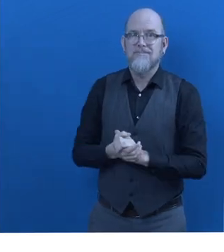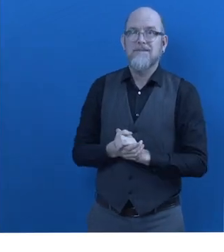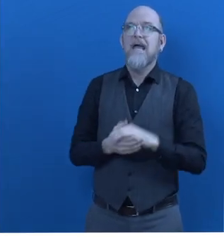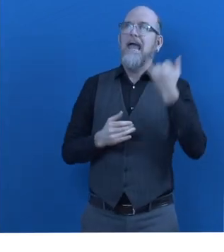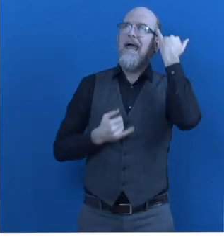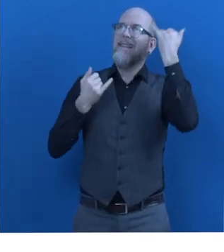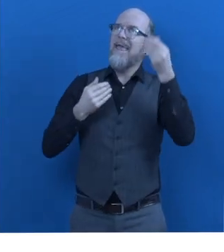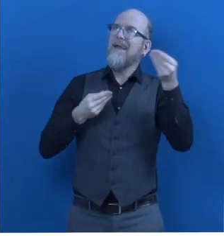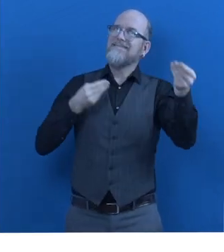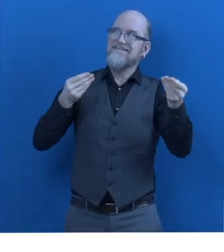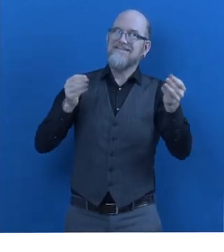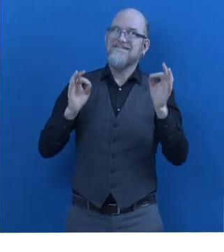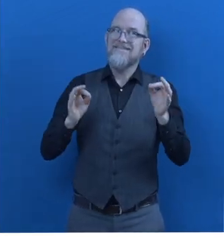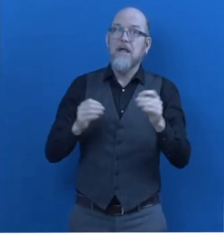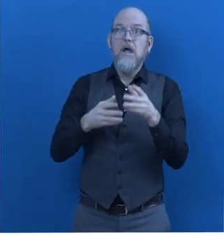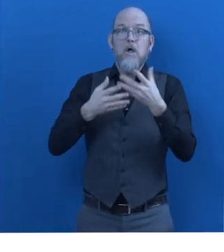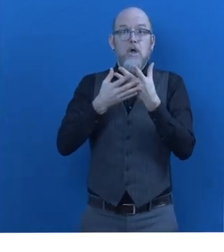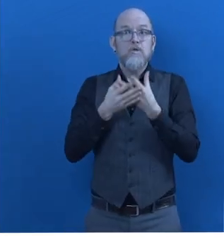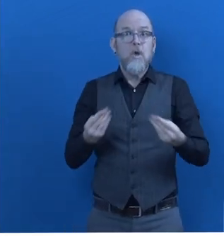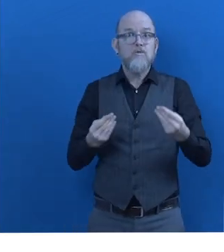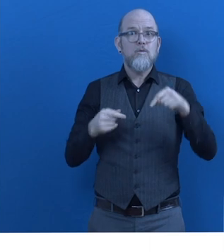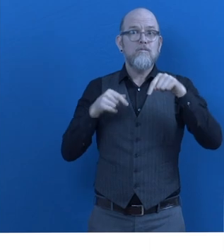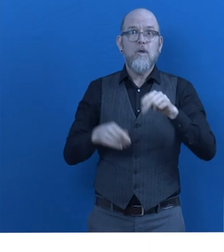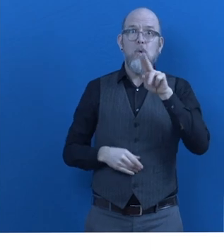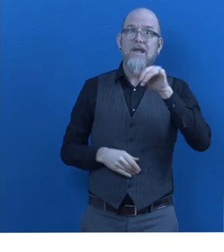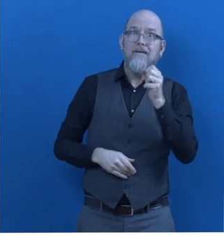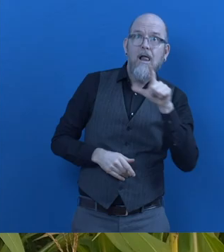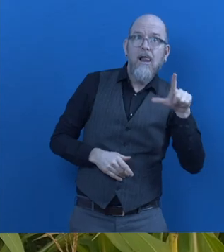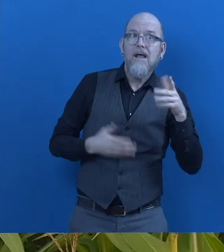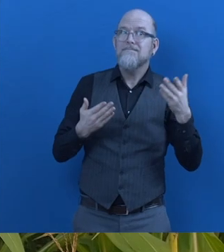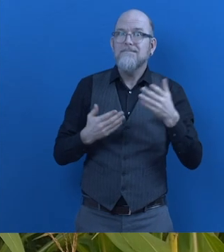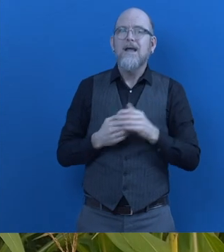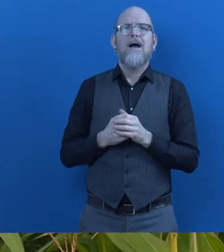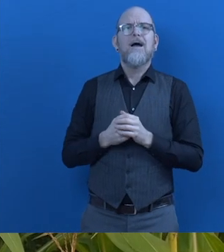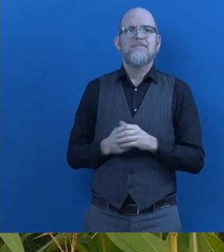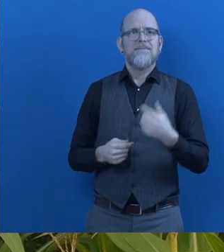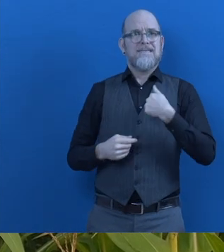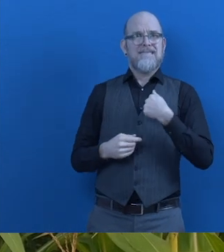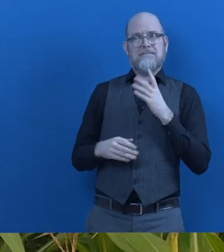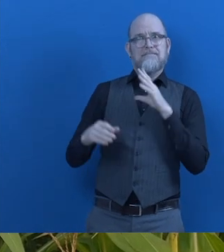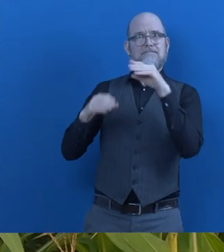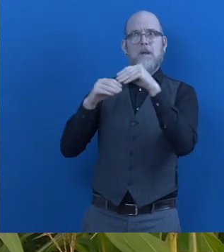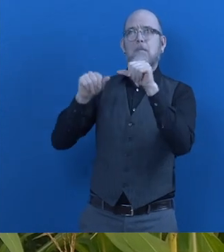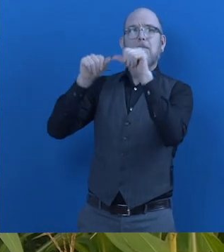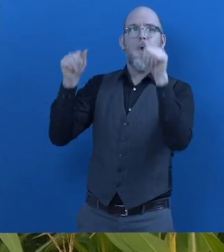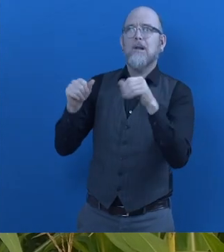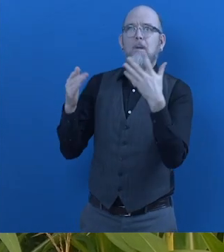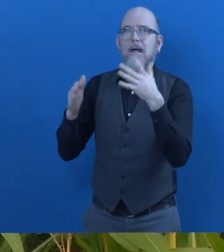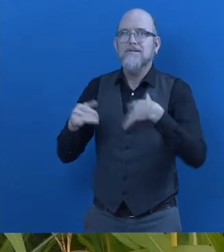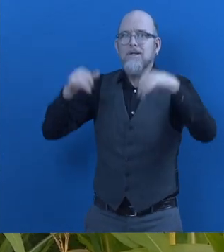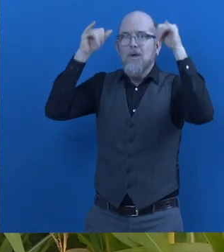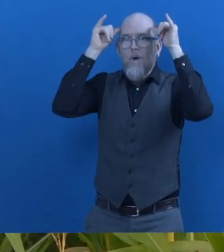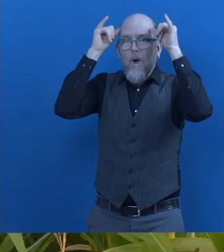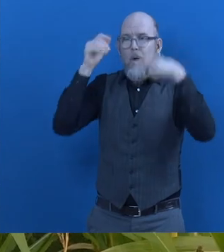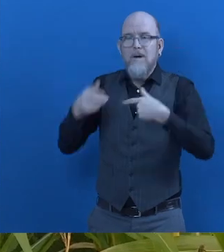how did this solution help you dinesh shadowka ujawal beneficiary i have developed a model in